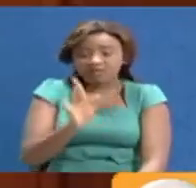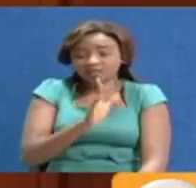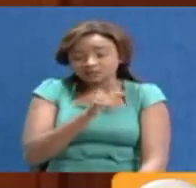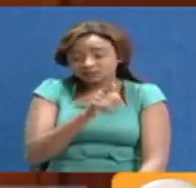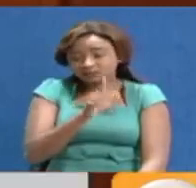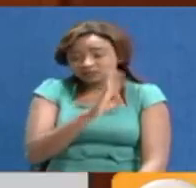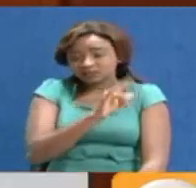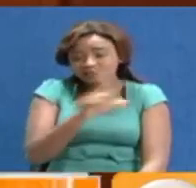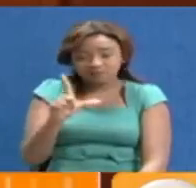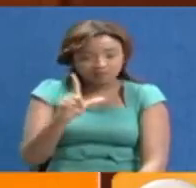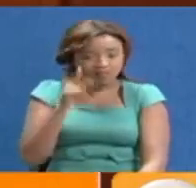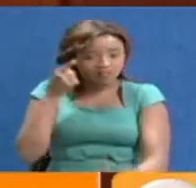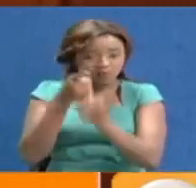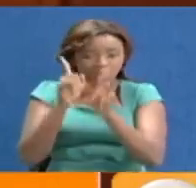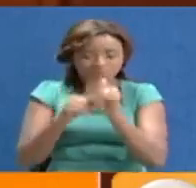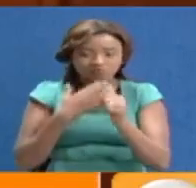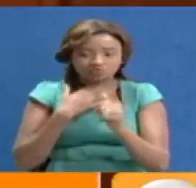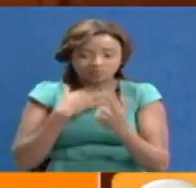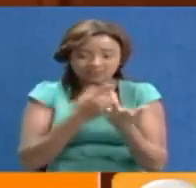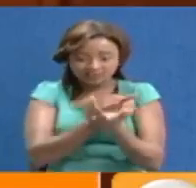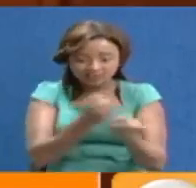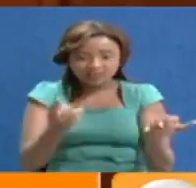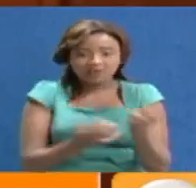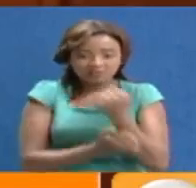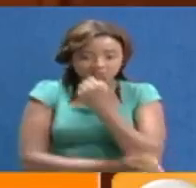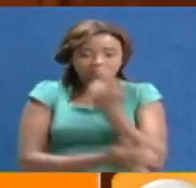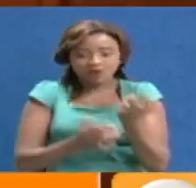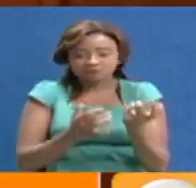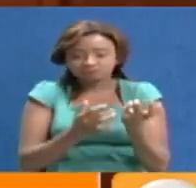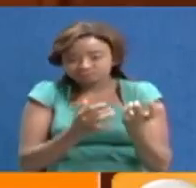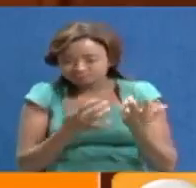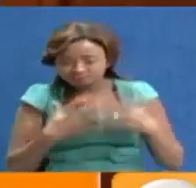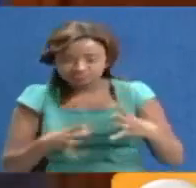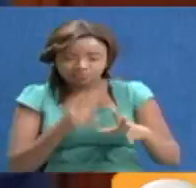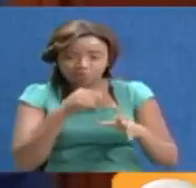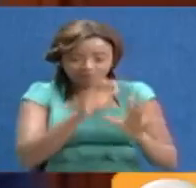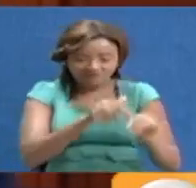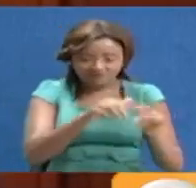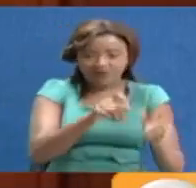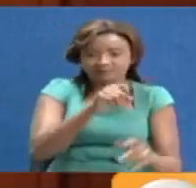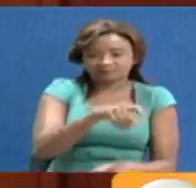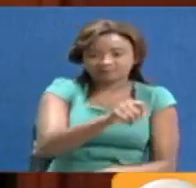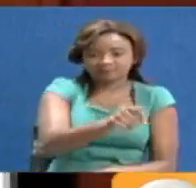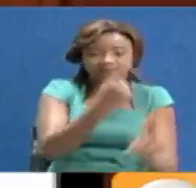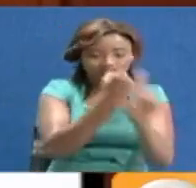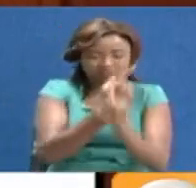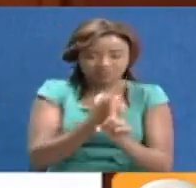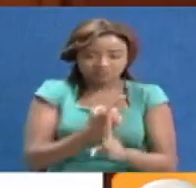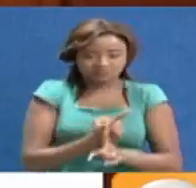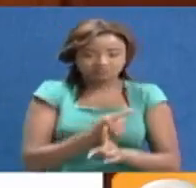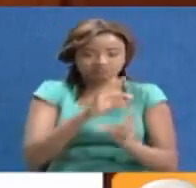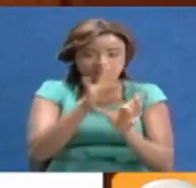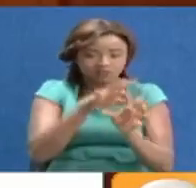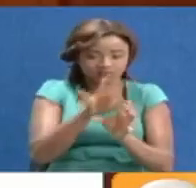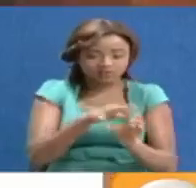bill is for hustler tea growers. It's for the small man and small woman in the very far flank